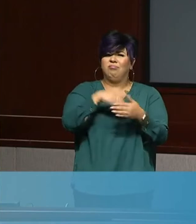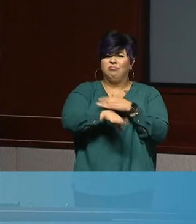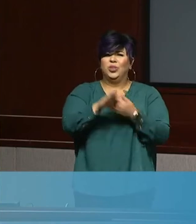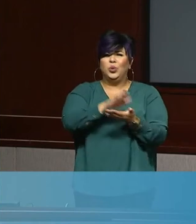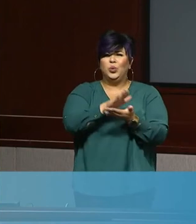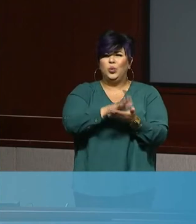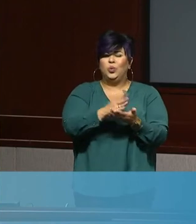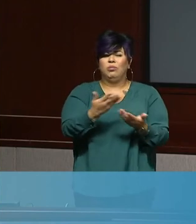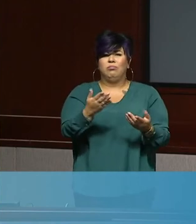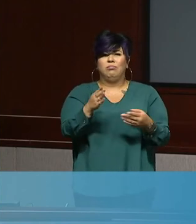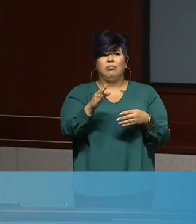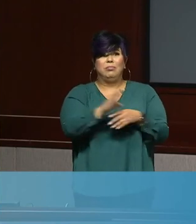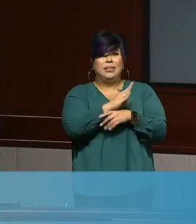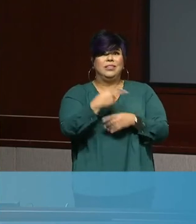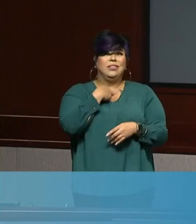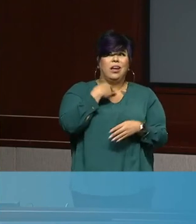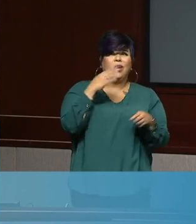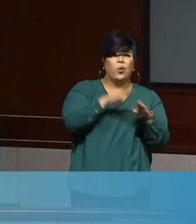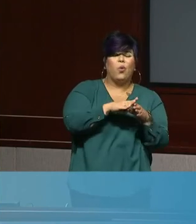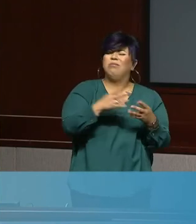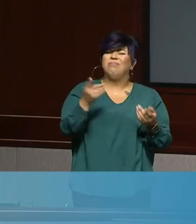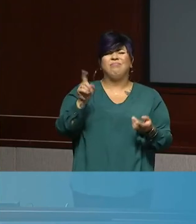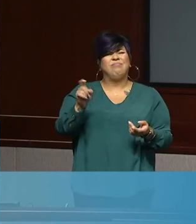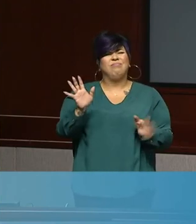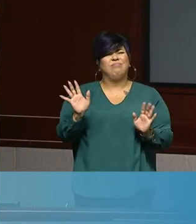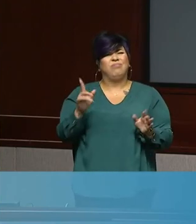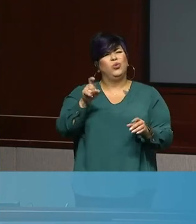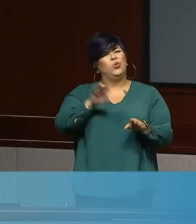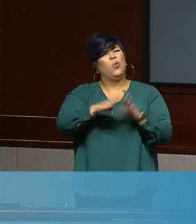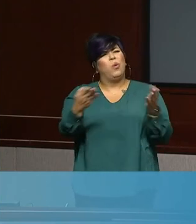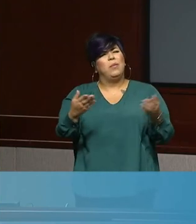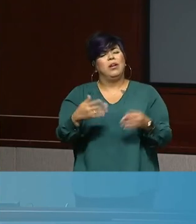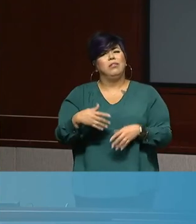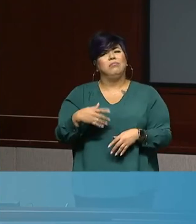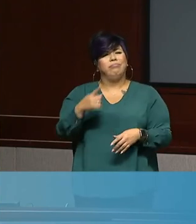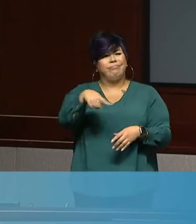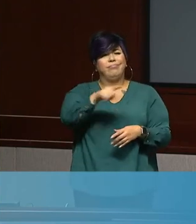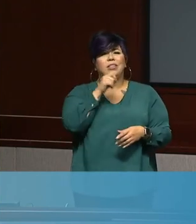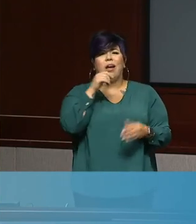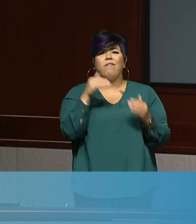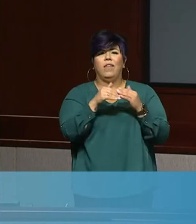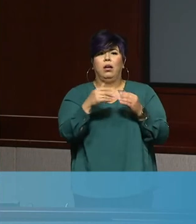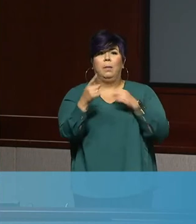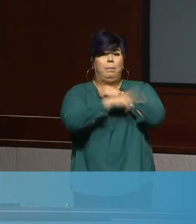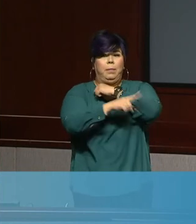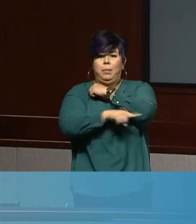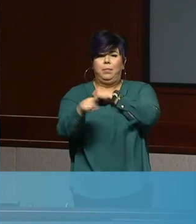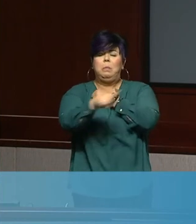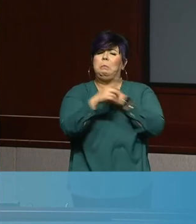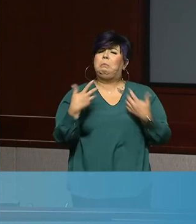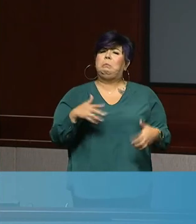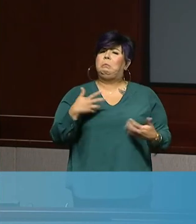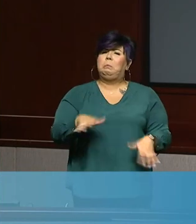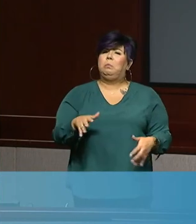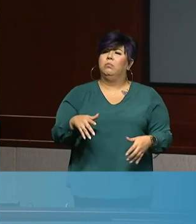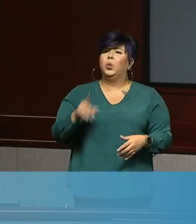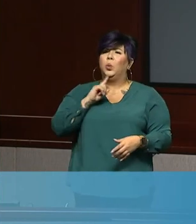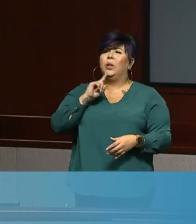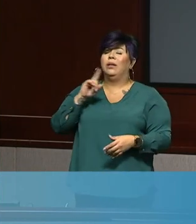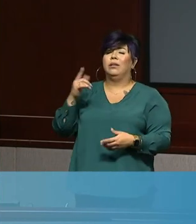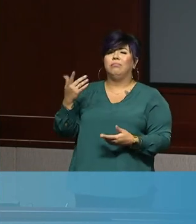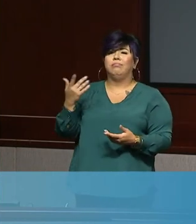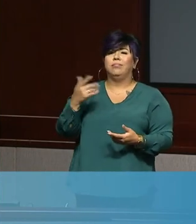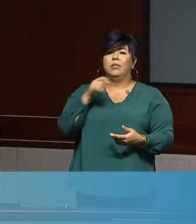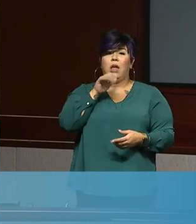not opening, even if it's under limited circumstances. Uh, we don't believe they should be penalized, uh, when the governor is